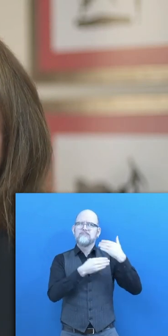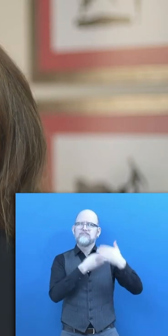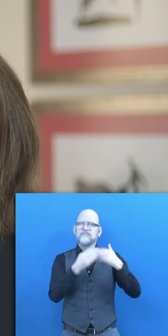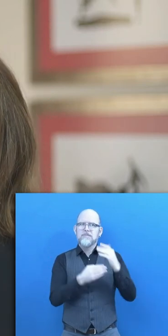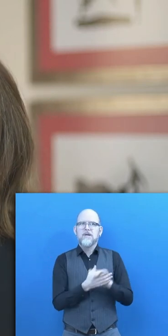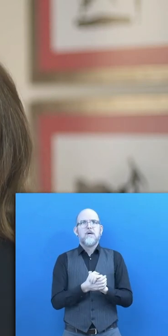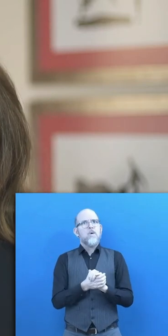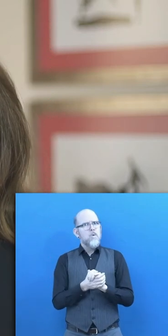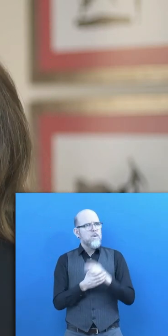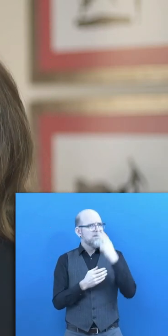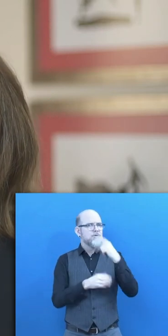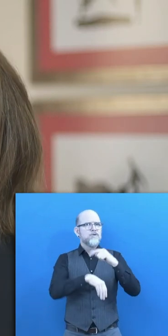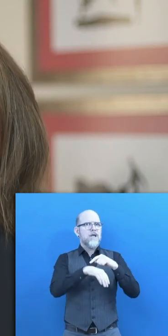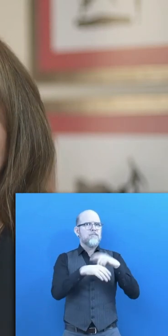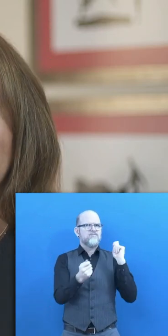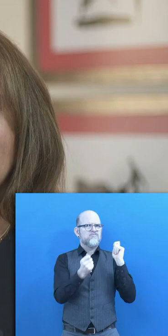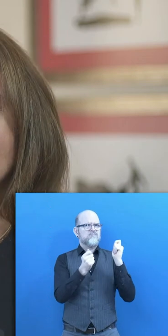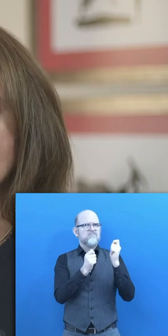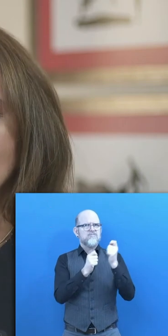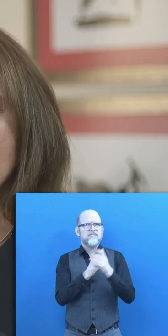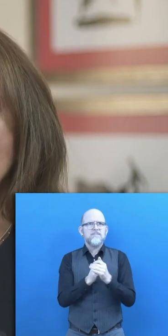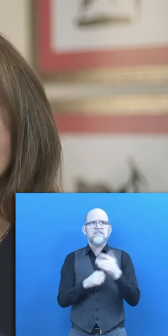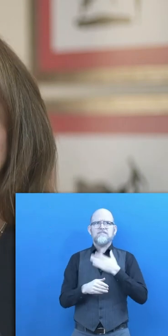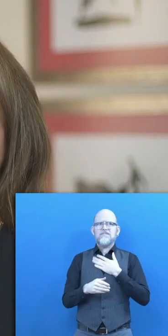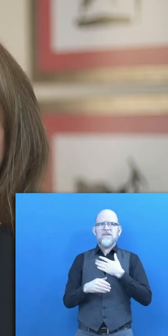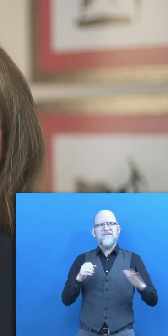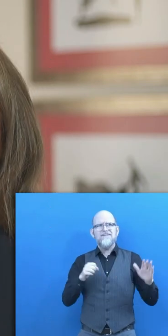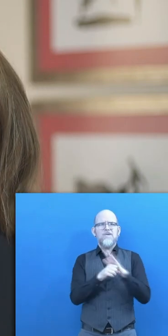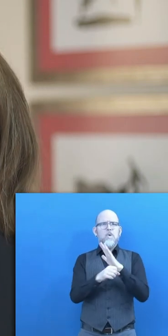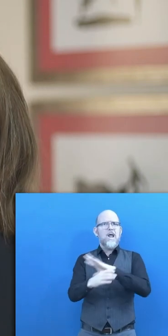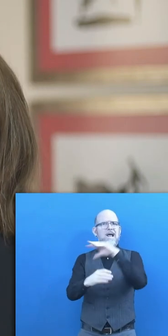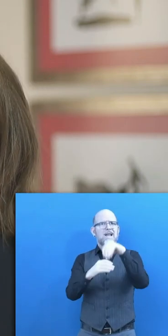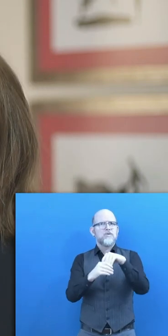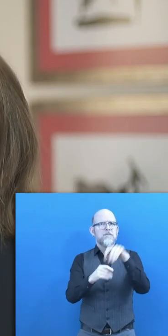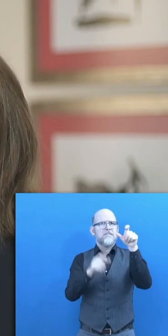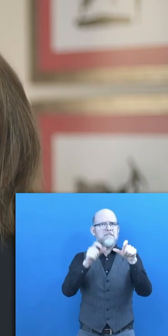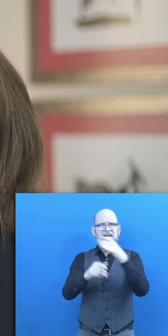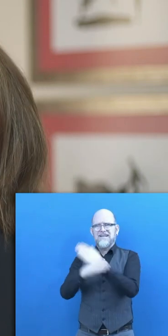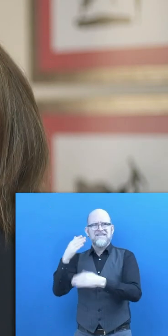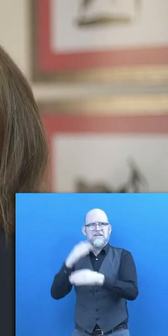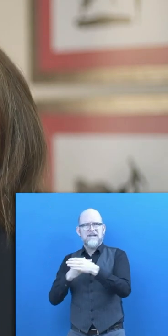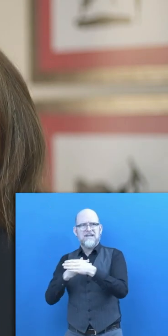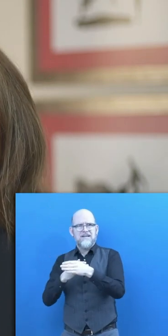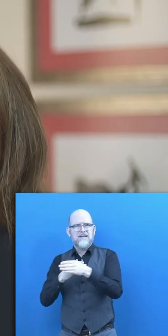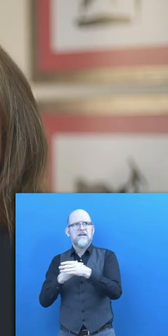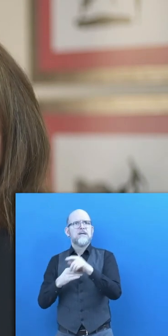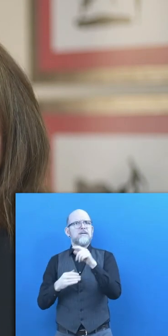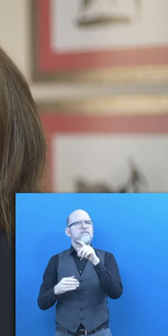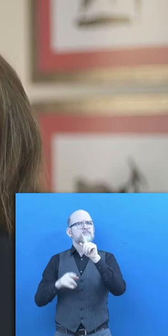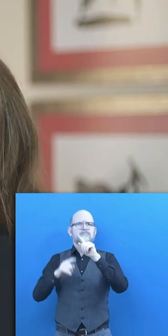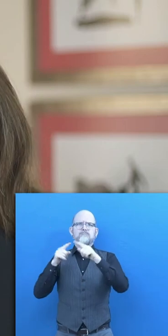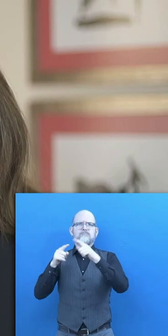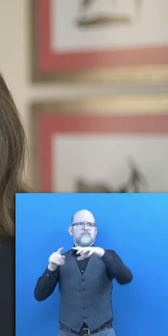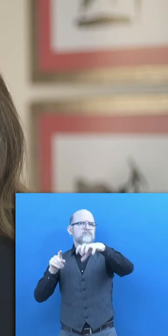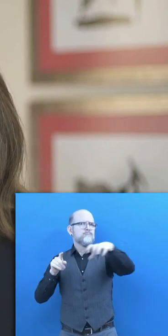we have focused our efforts on promoting the full inclusion of people with cognitive disabilities in all areas of human